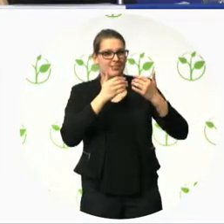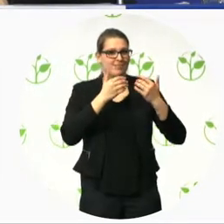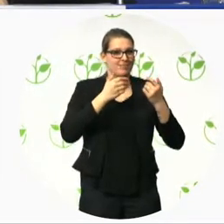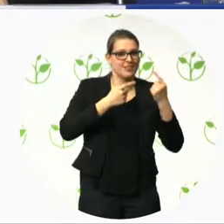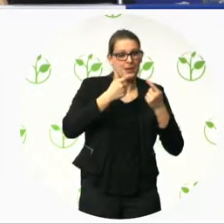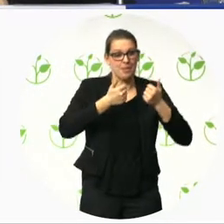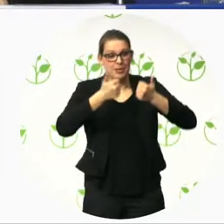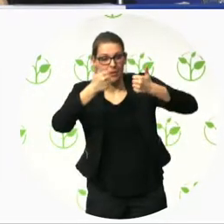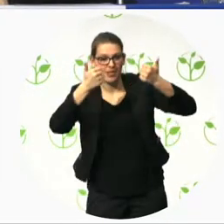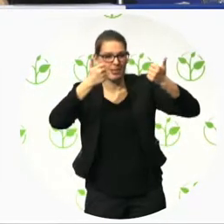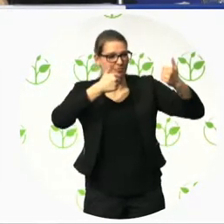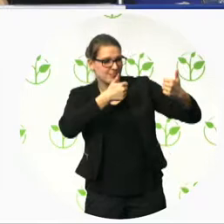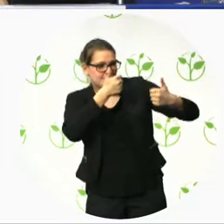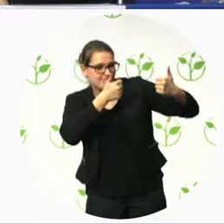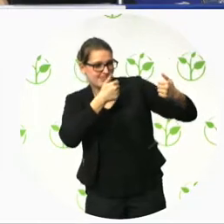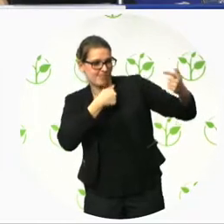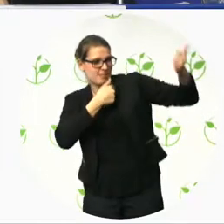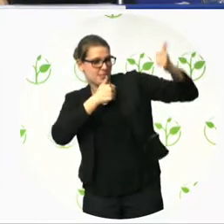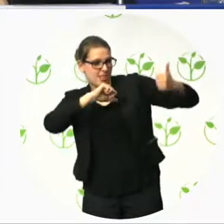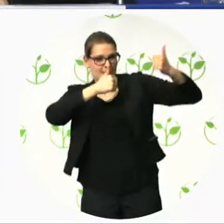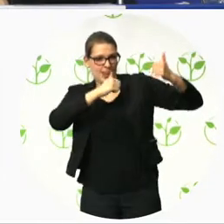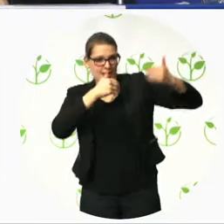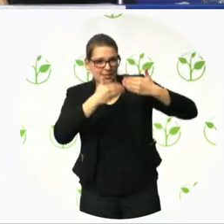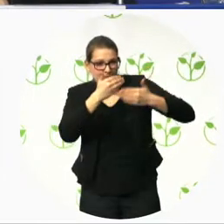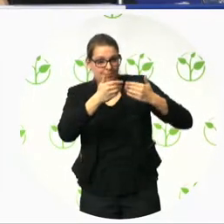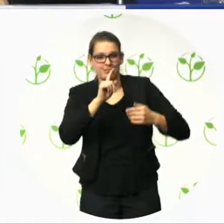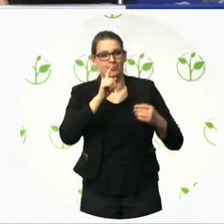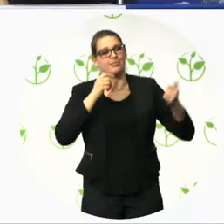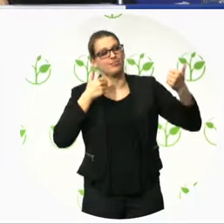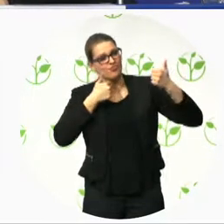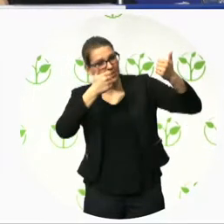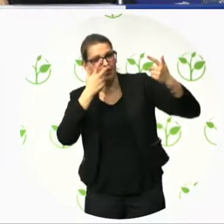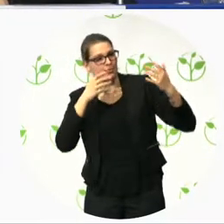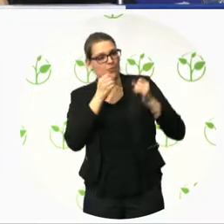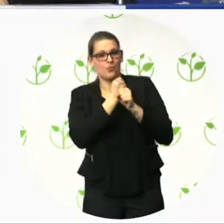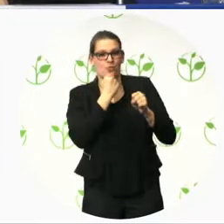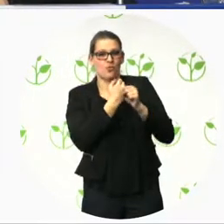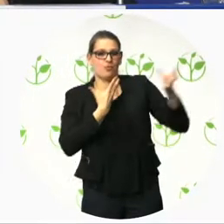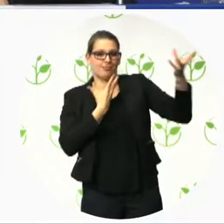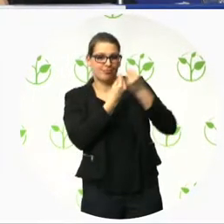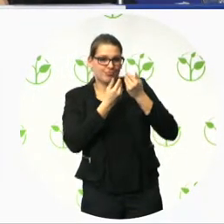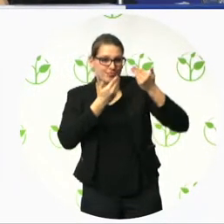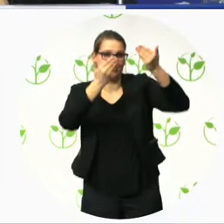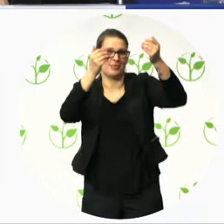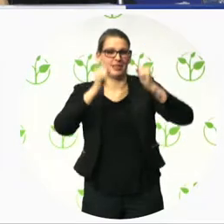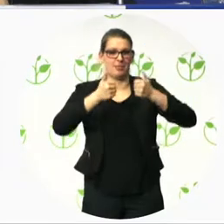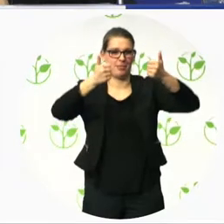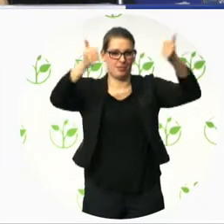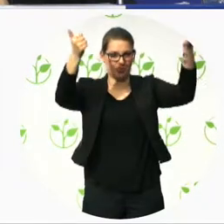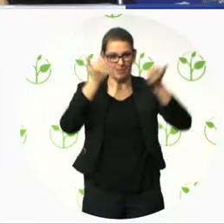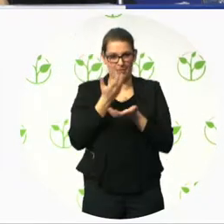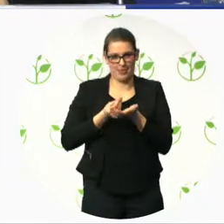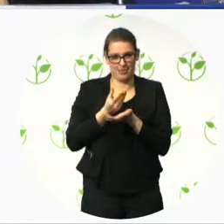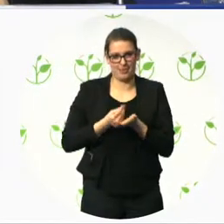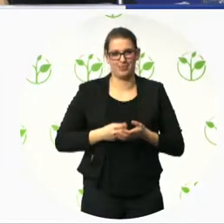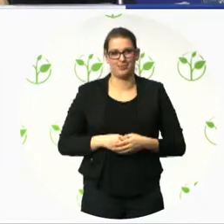in more accessible websites and mobile applications. We invite all the participants of the conference to take part